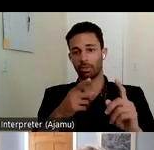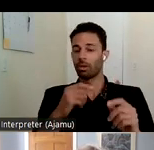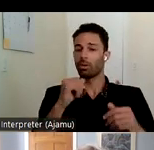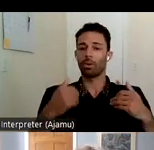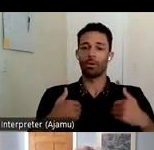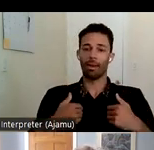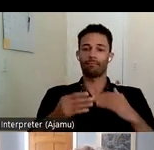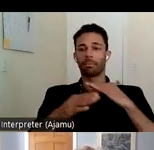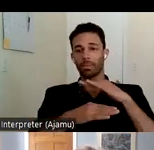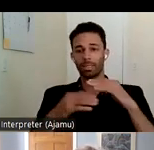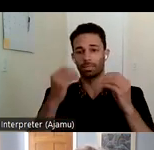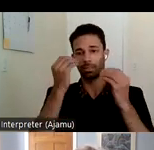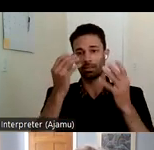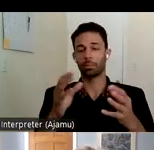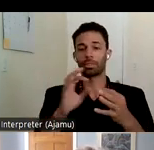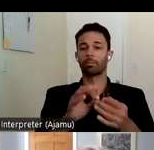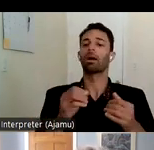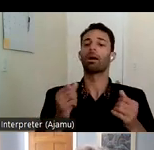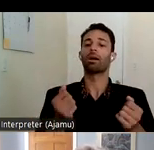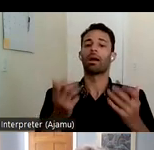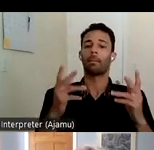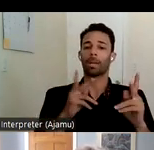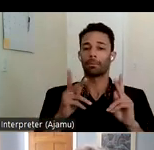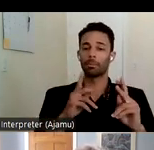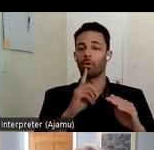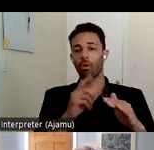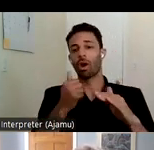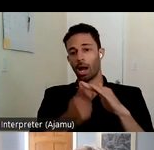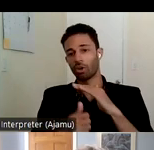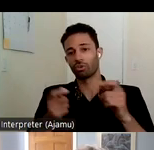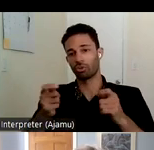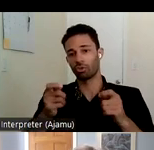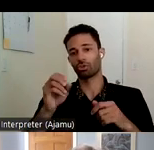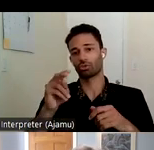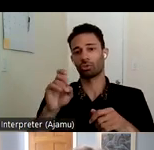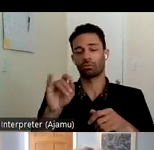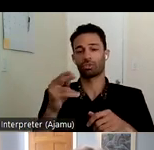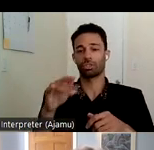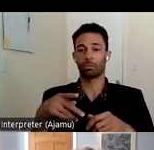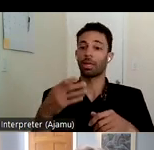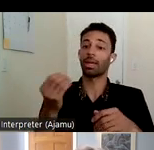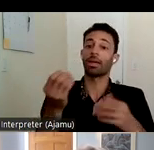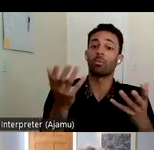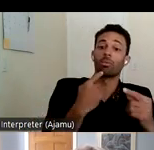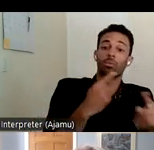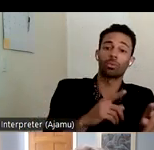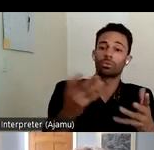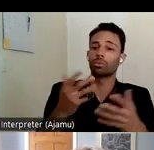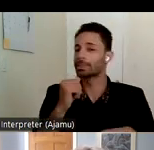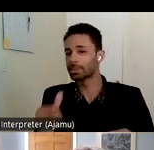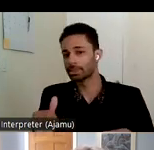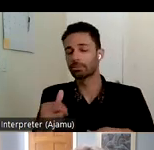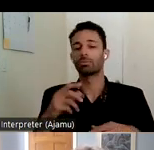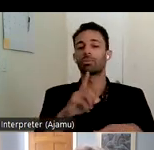about how many people are under are under conservatorship let alone what's working and what isn't so we really need